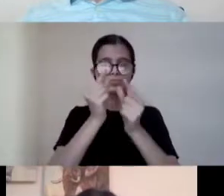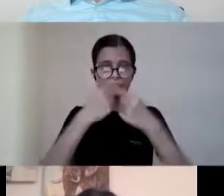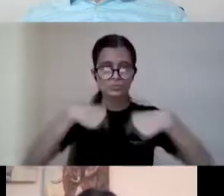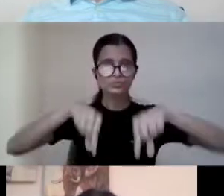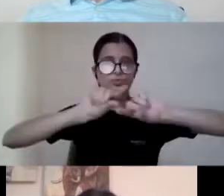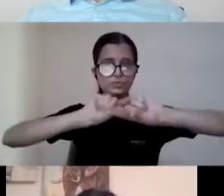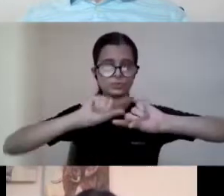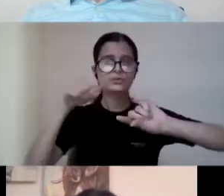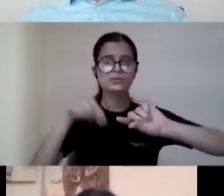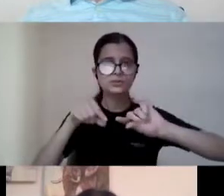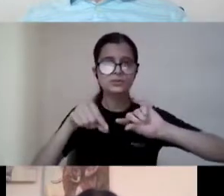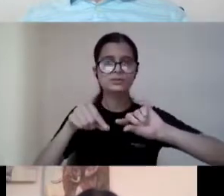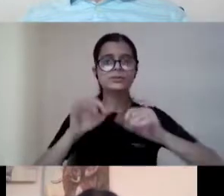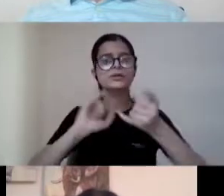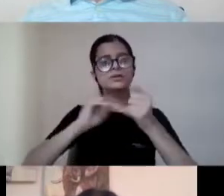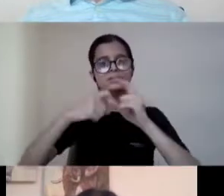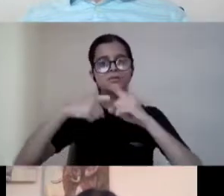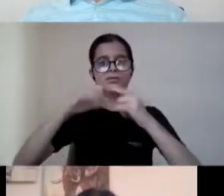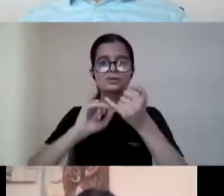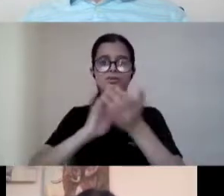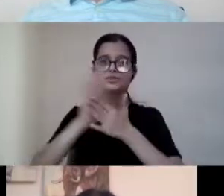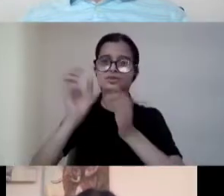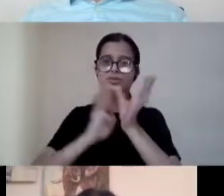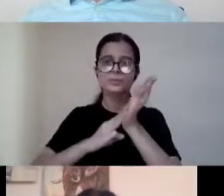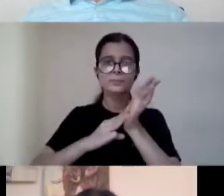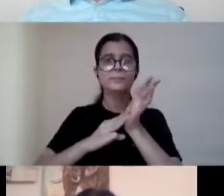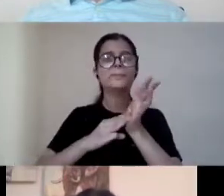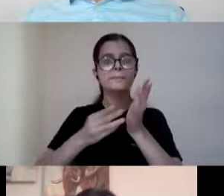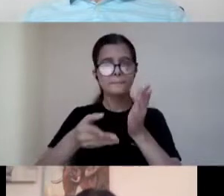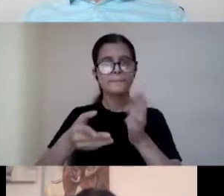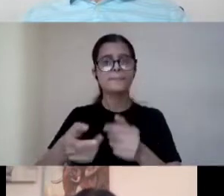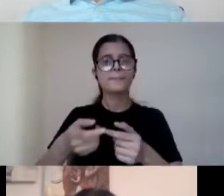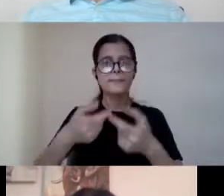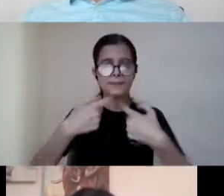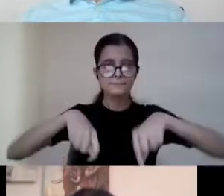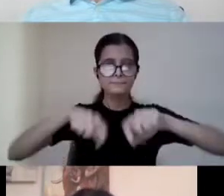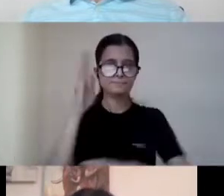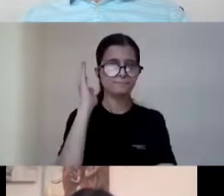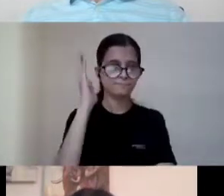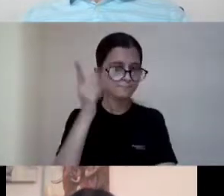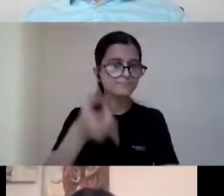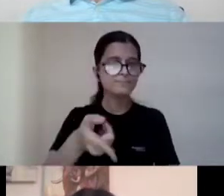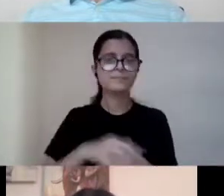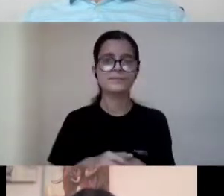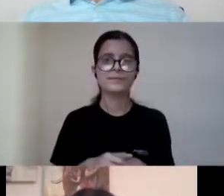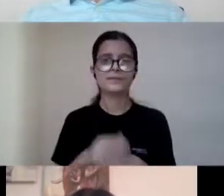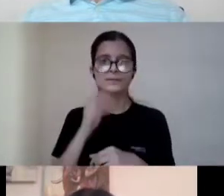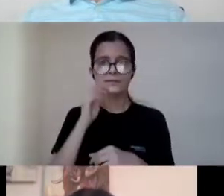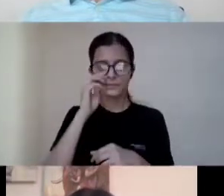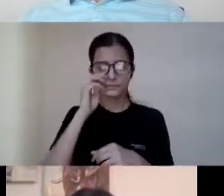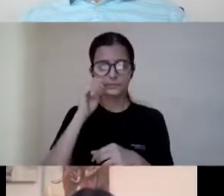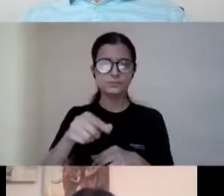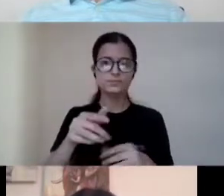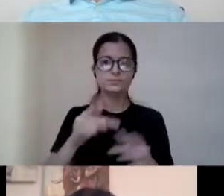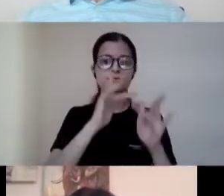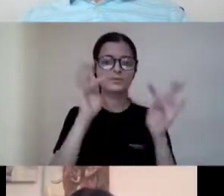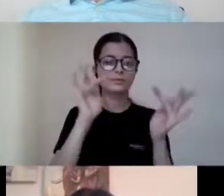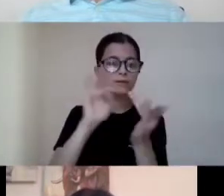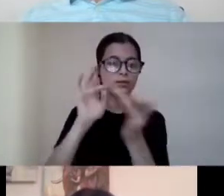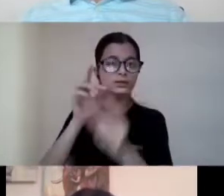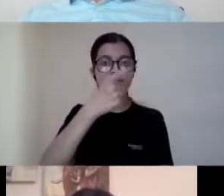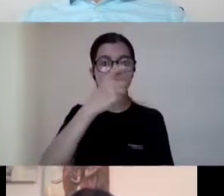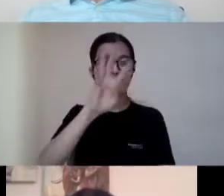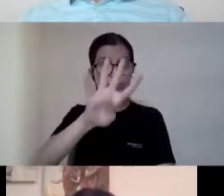trustee of the suction trust. He has been the elected president of the daisy forum of India which is a network of more than 74